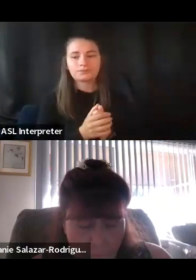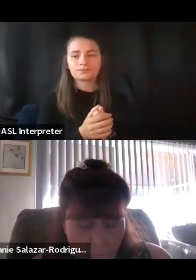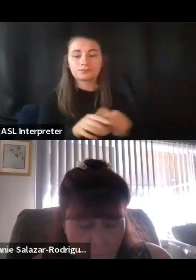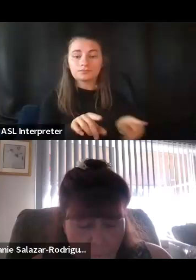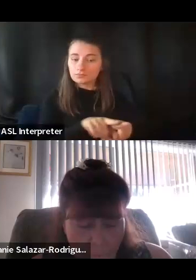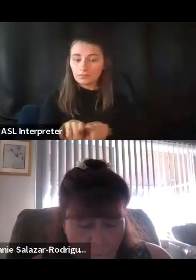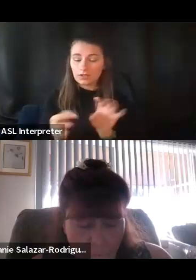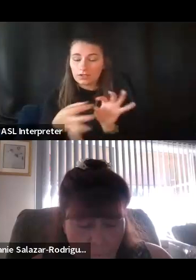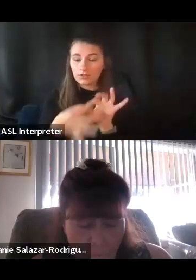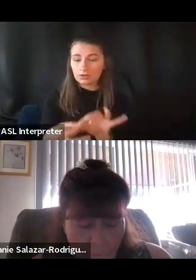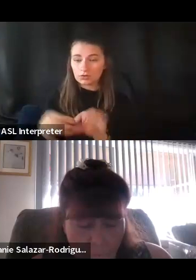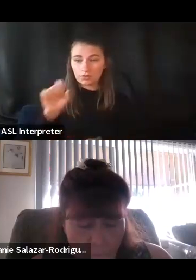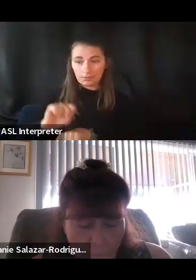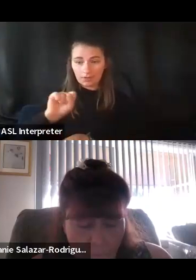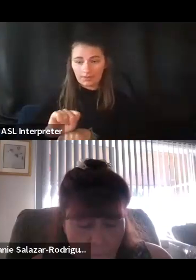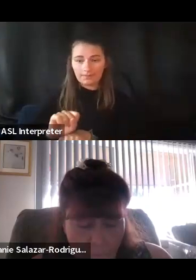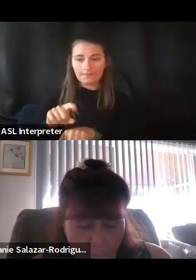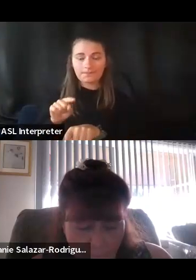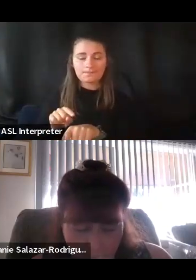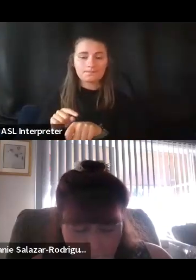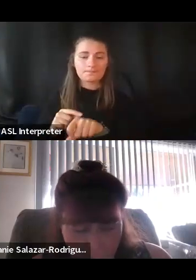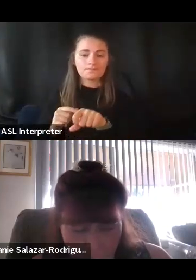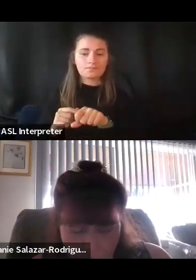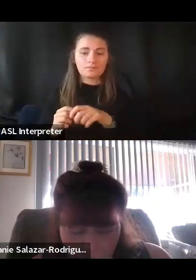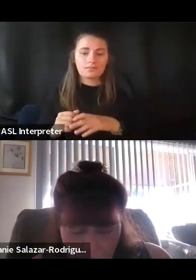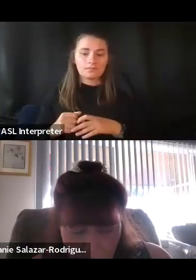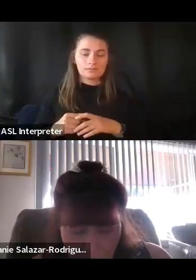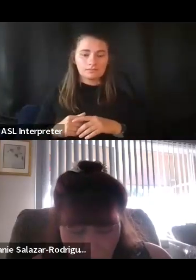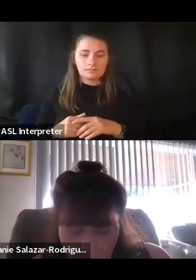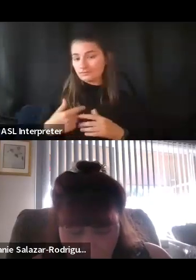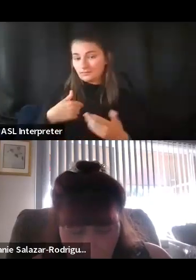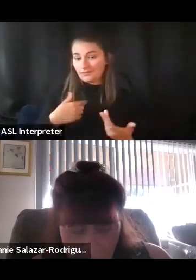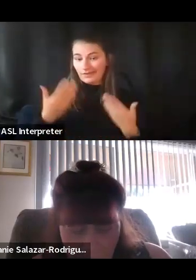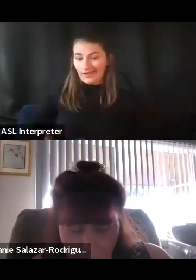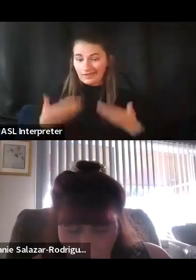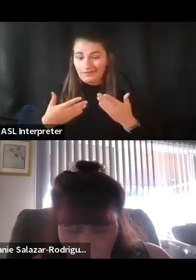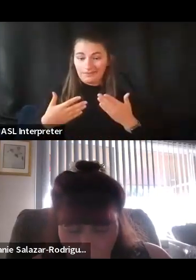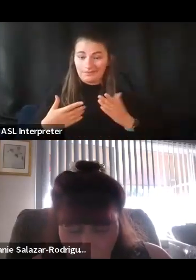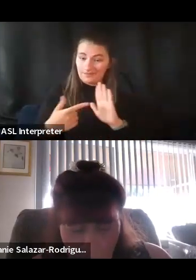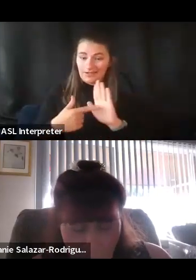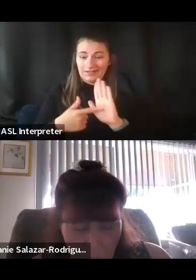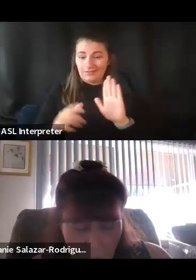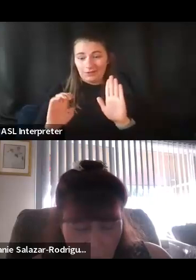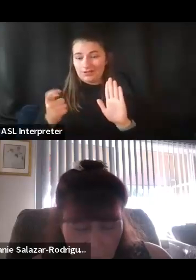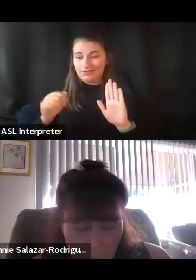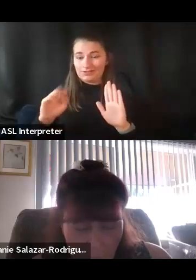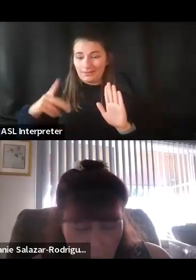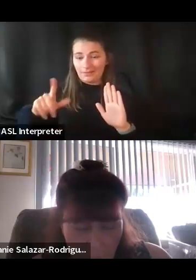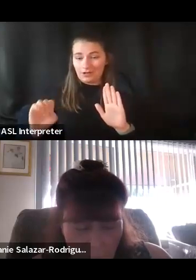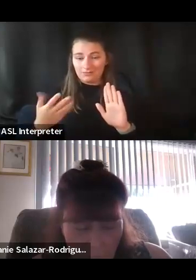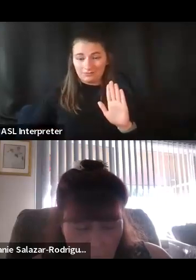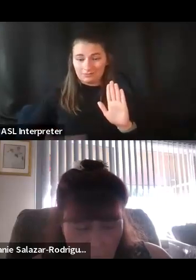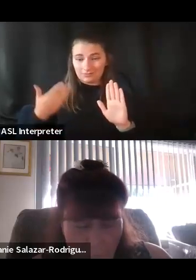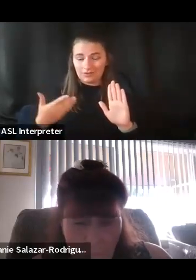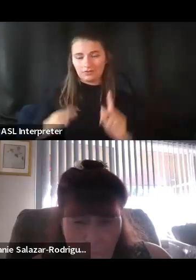employment, I can say my example. You know, one of the unique things about the